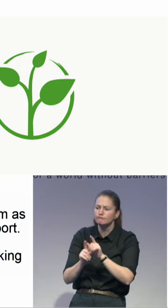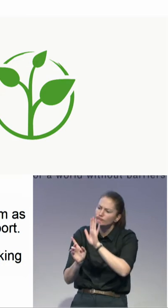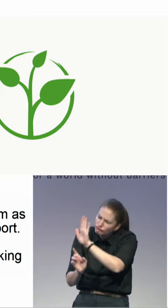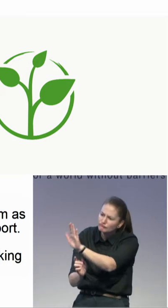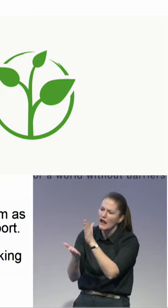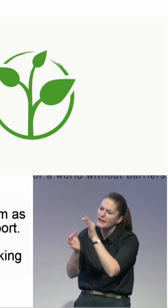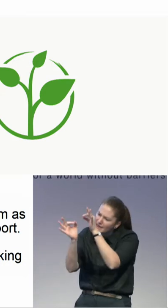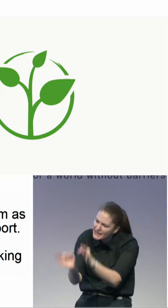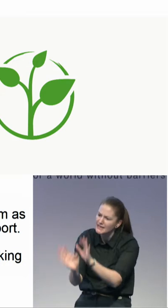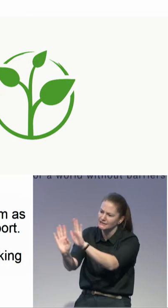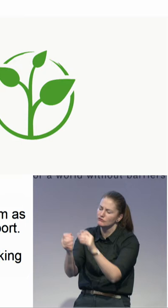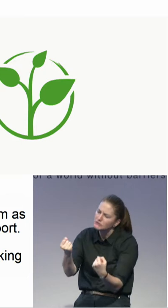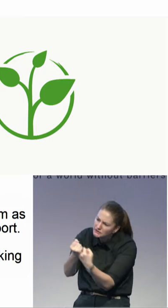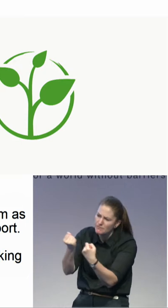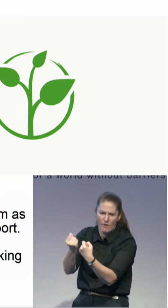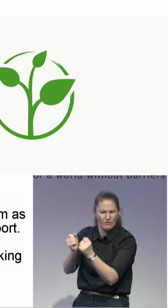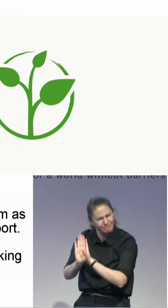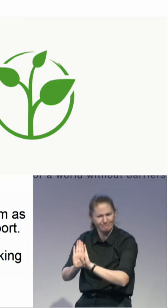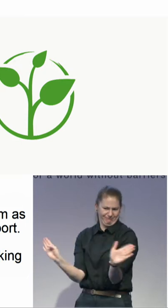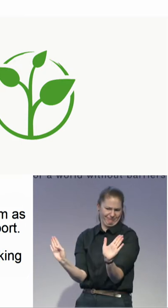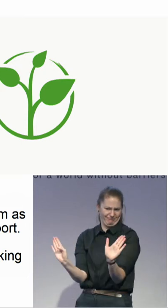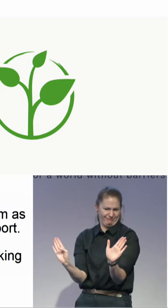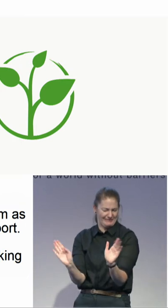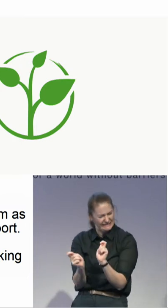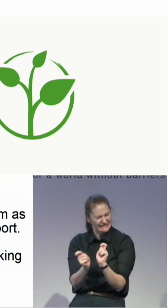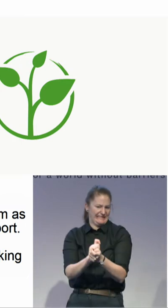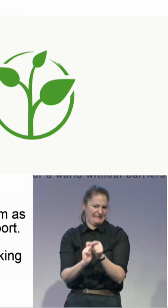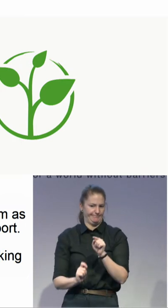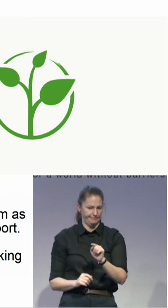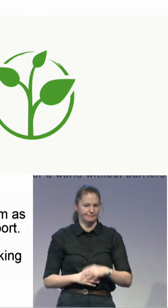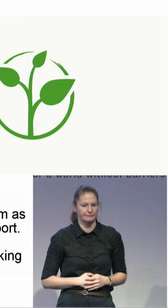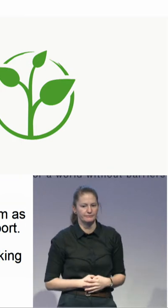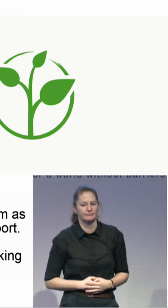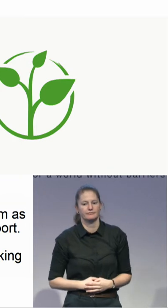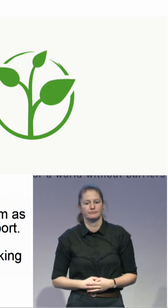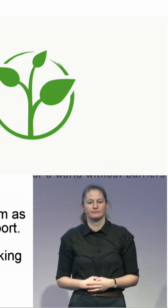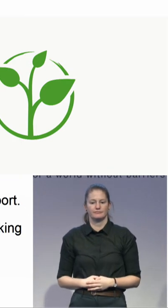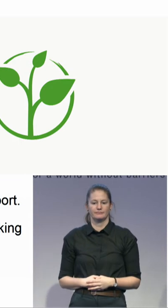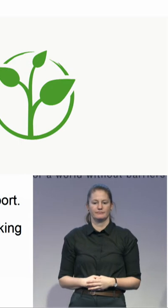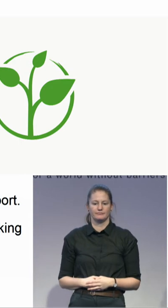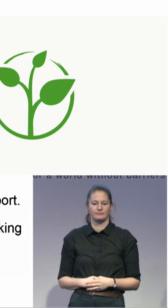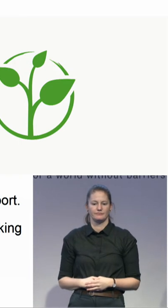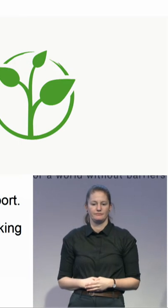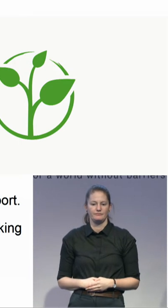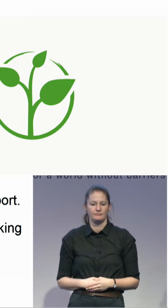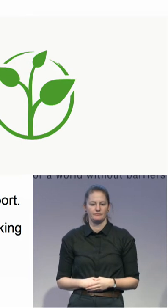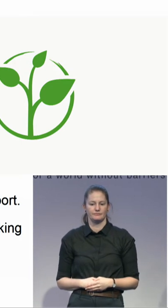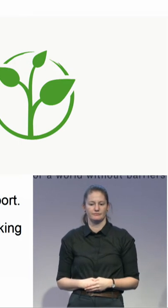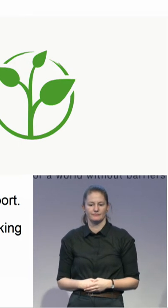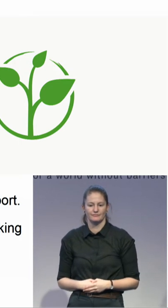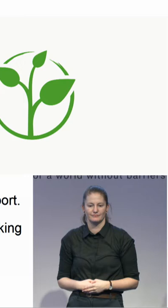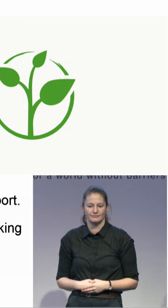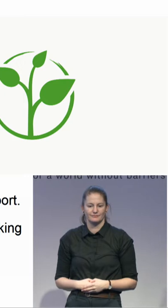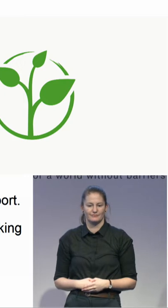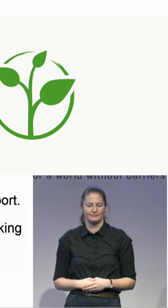And you said you need to do the things right. But you also need luck. You were lucky. had a good lawyer. Was it